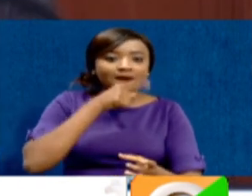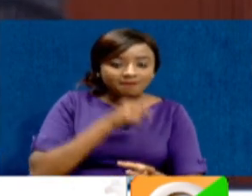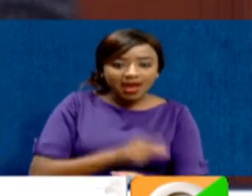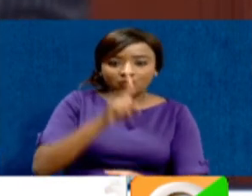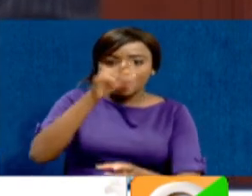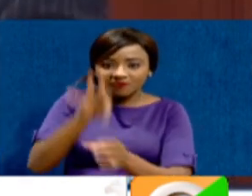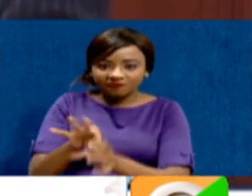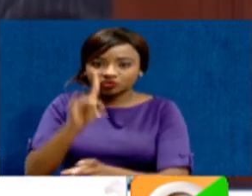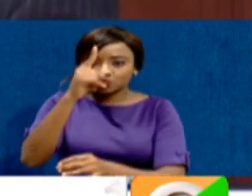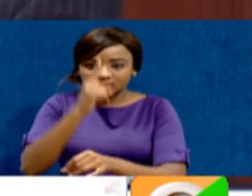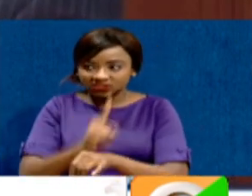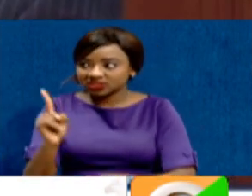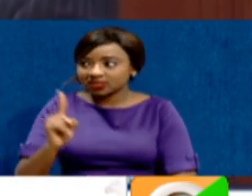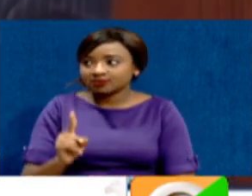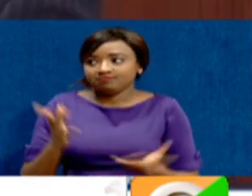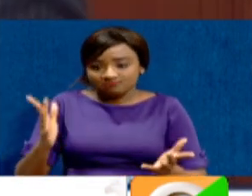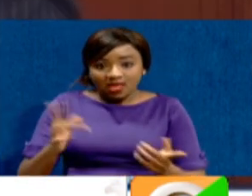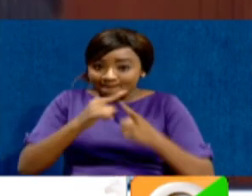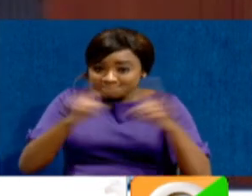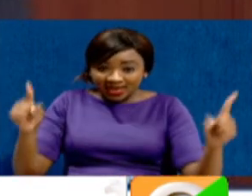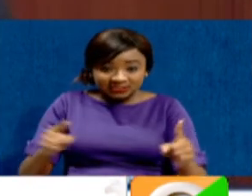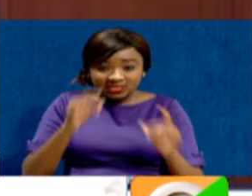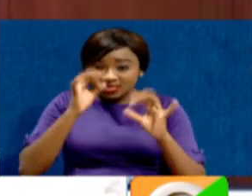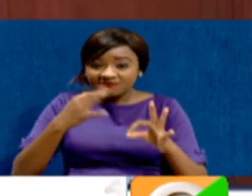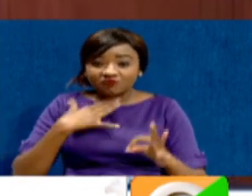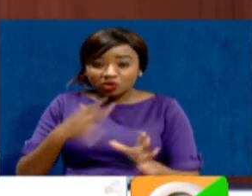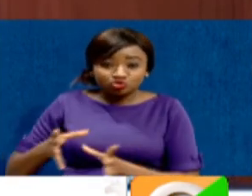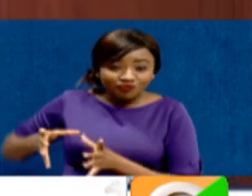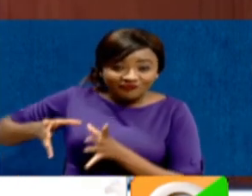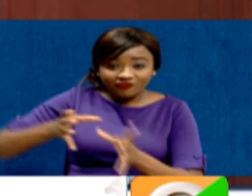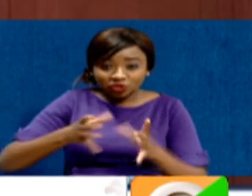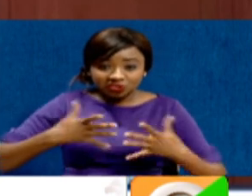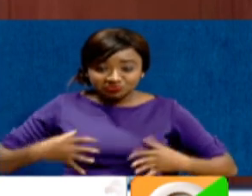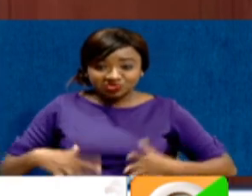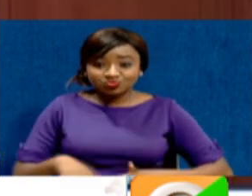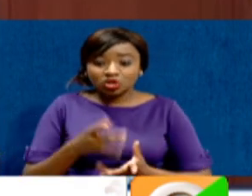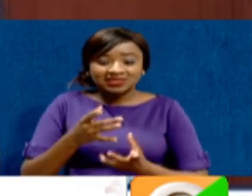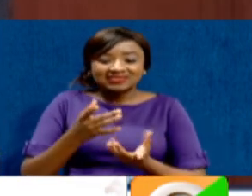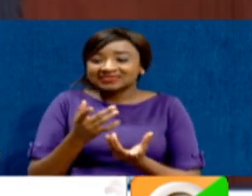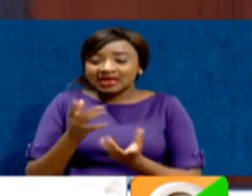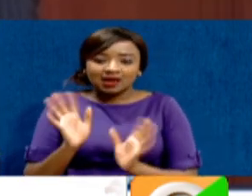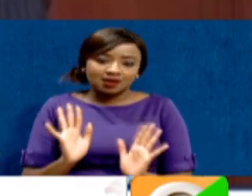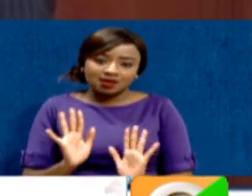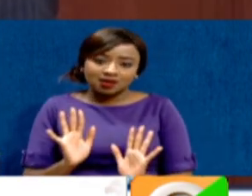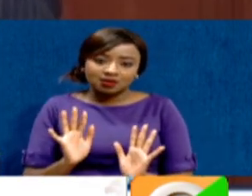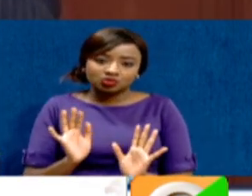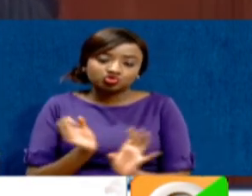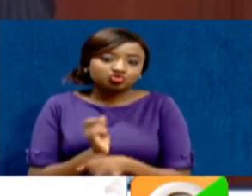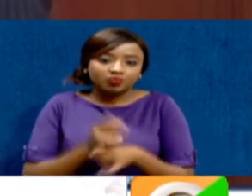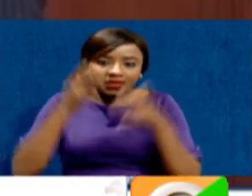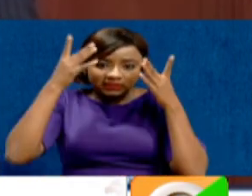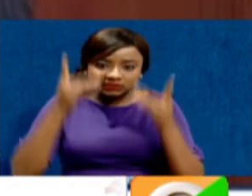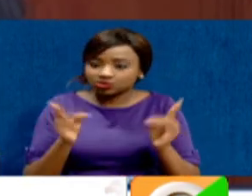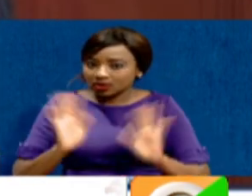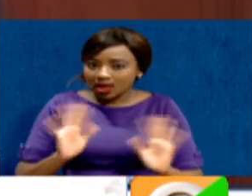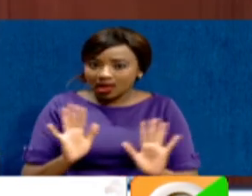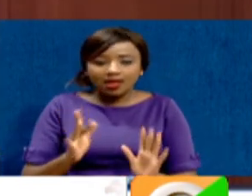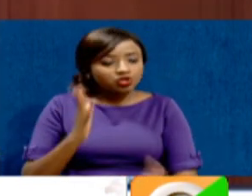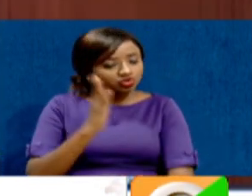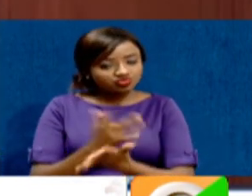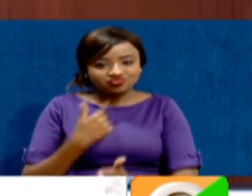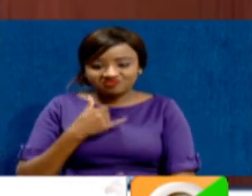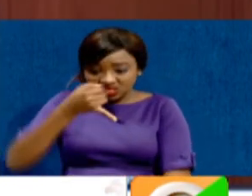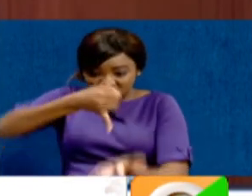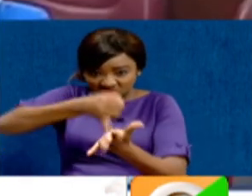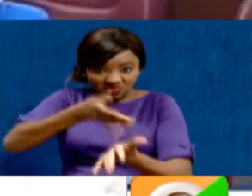But when it comes to impunity and forcing people to make choices, Mr. Speaker, I am afraid I will not be party to